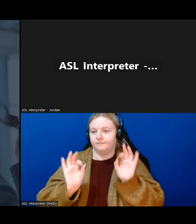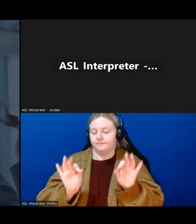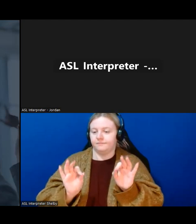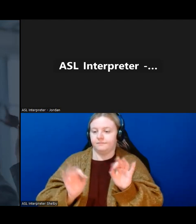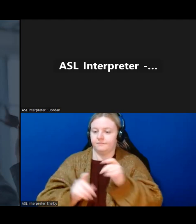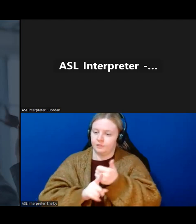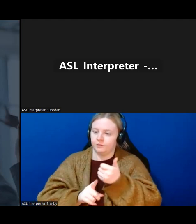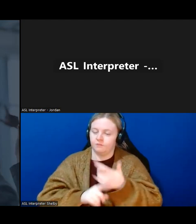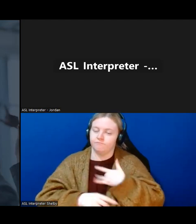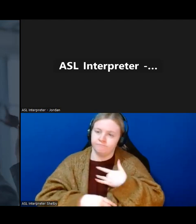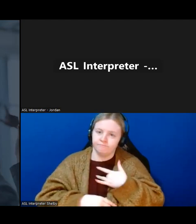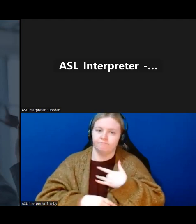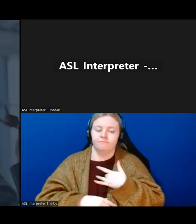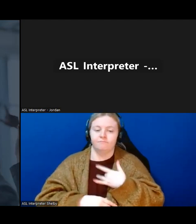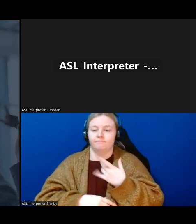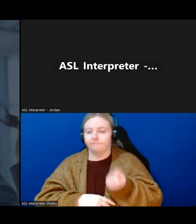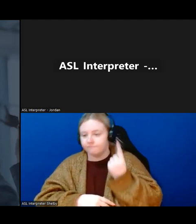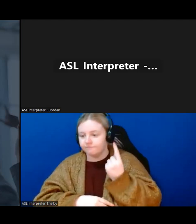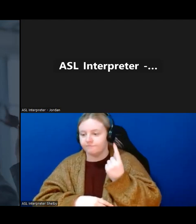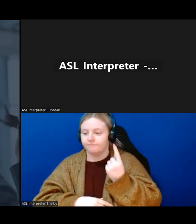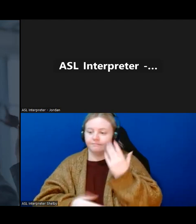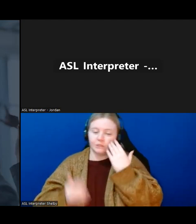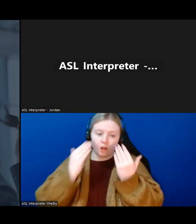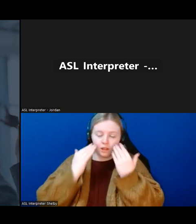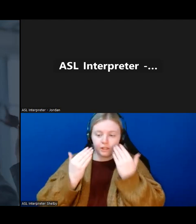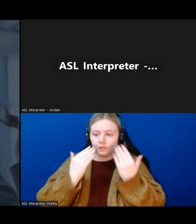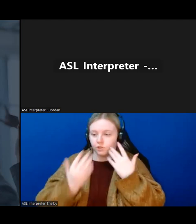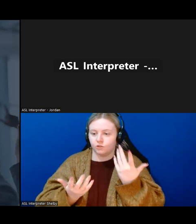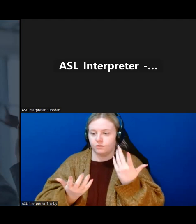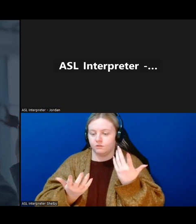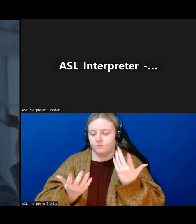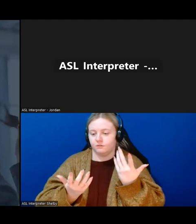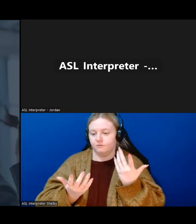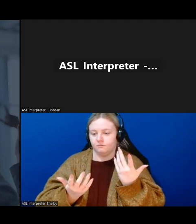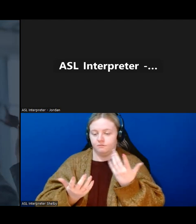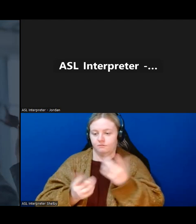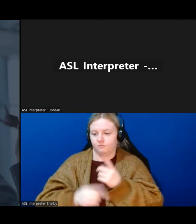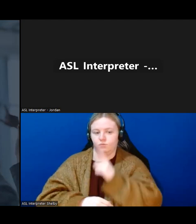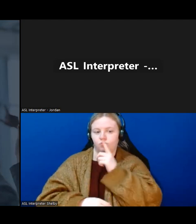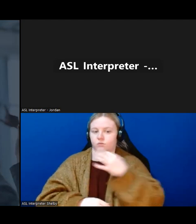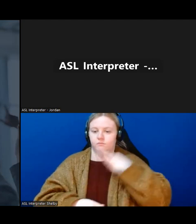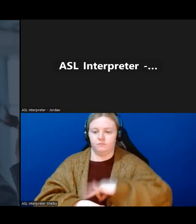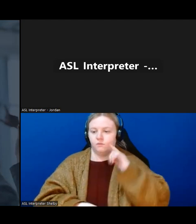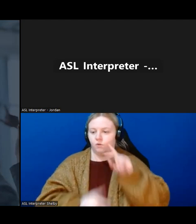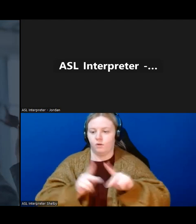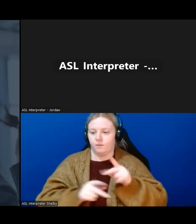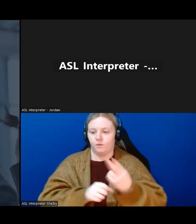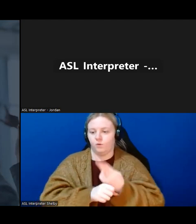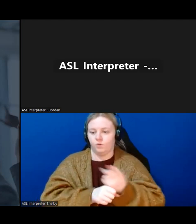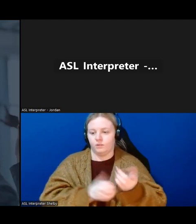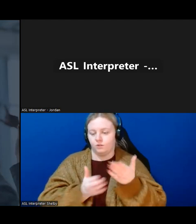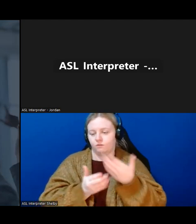understanding and your knowledge of what you're doing really shows through to people who use the services. Thank you very much for that.